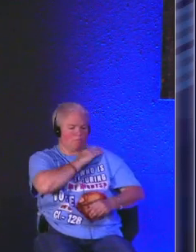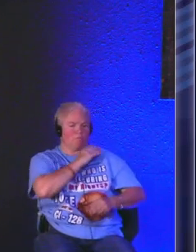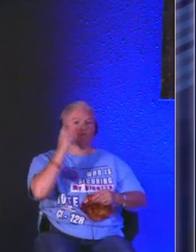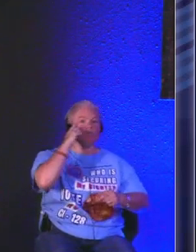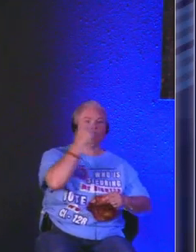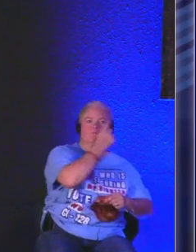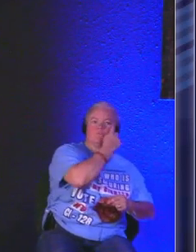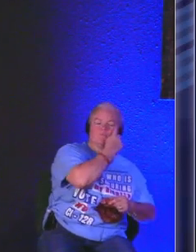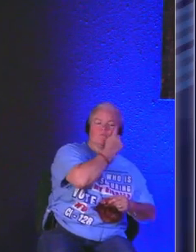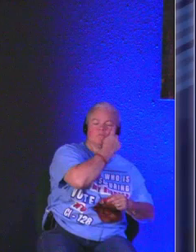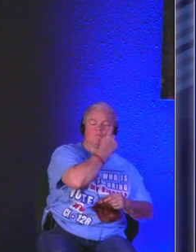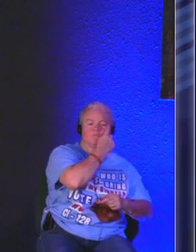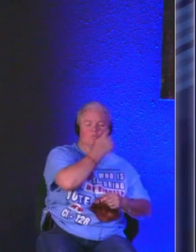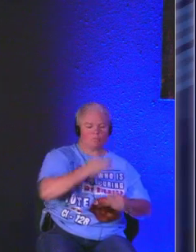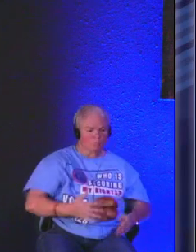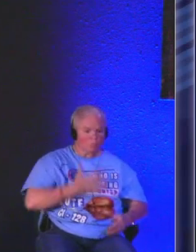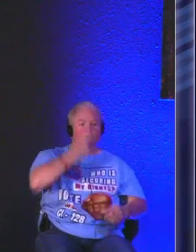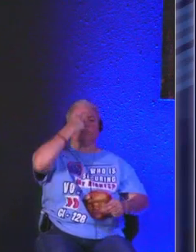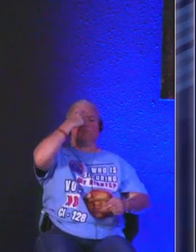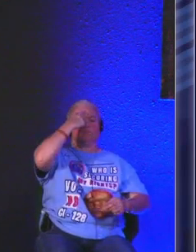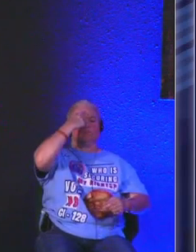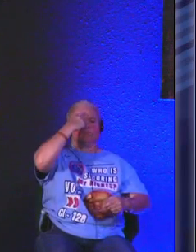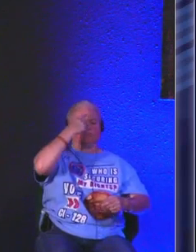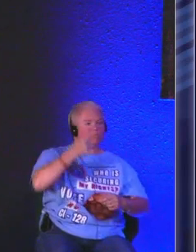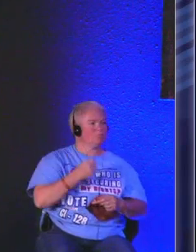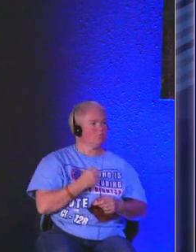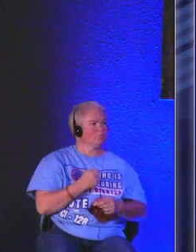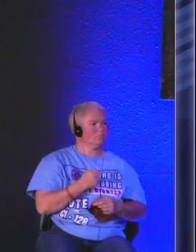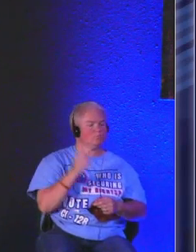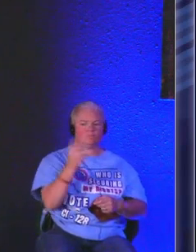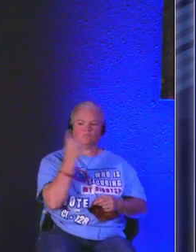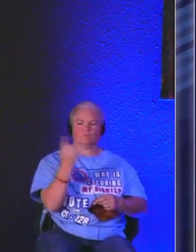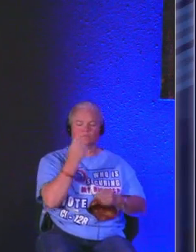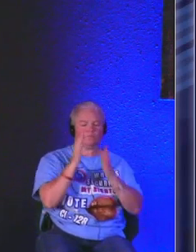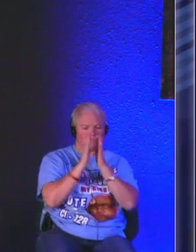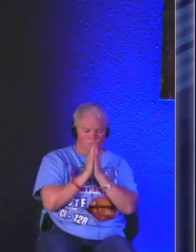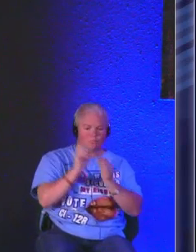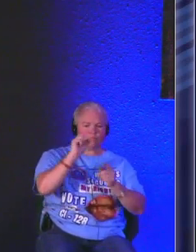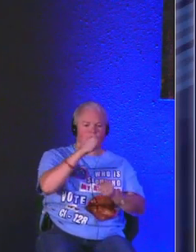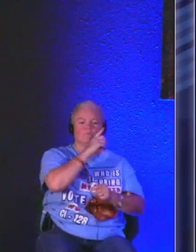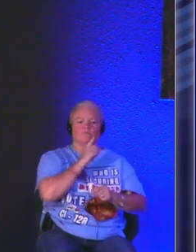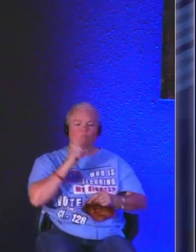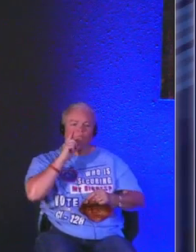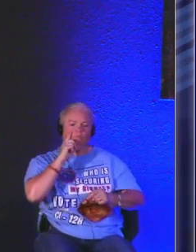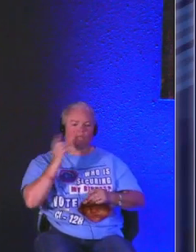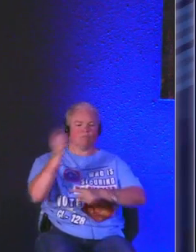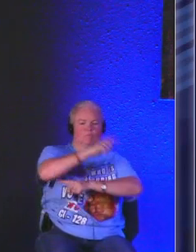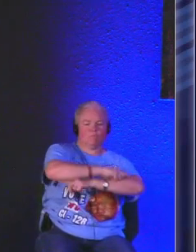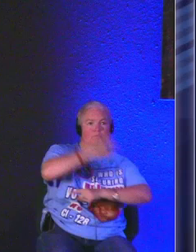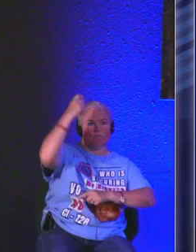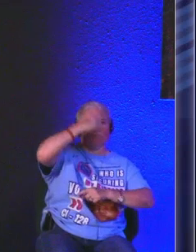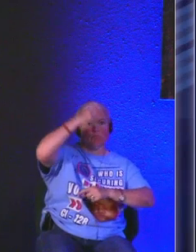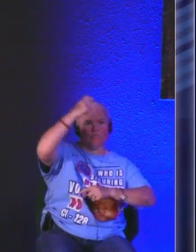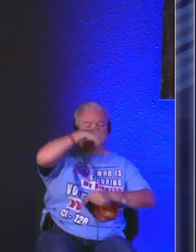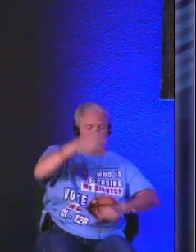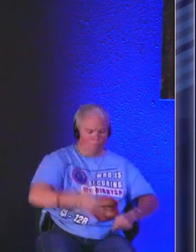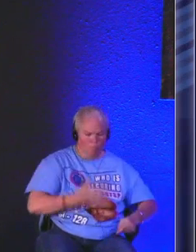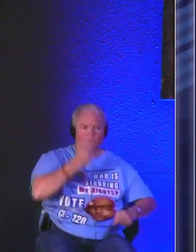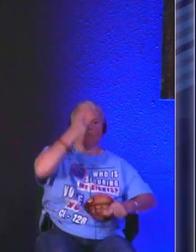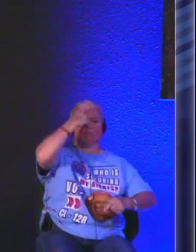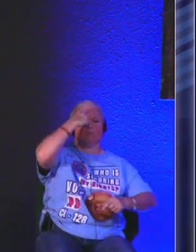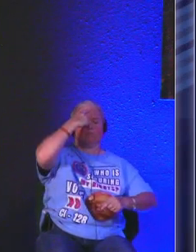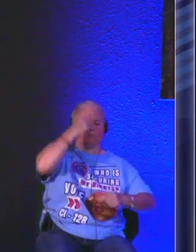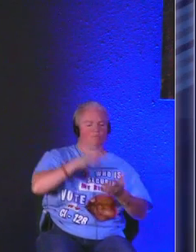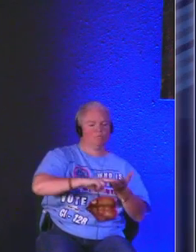we are able to discern these things that's why we should always pray every single day for wisdom and discernment